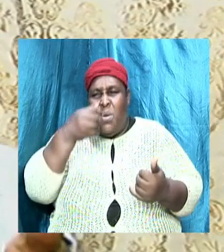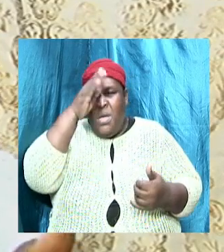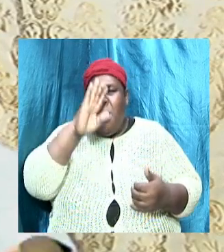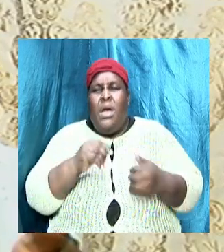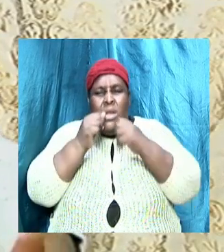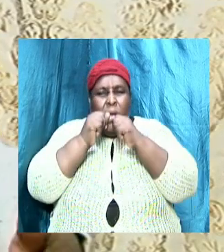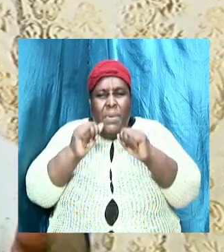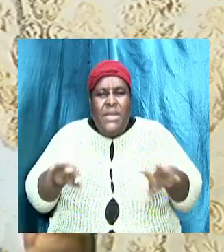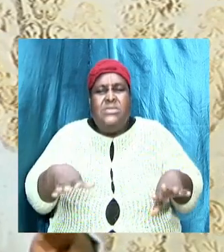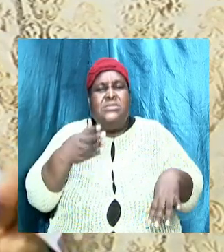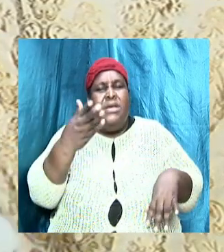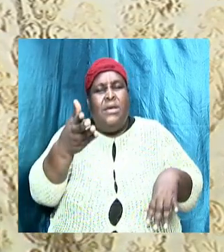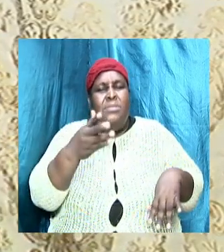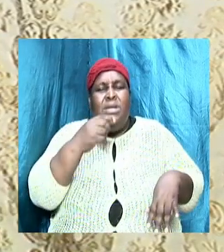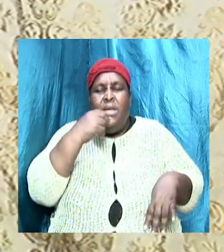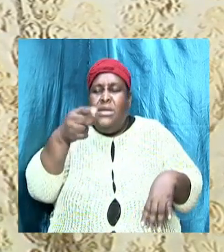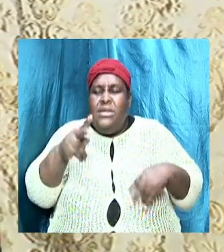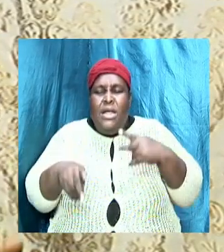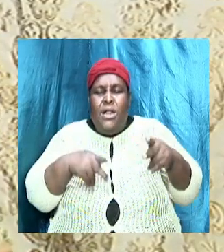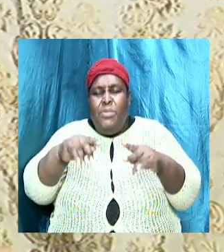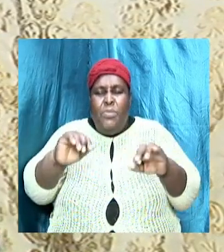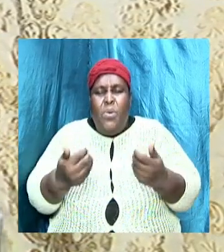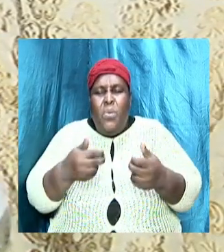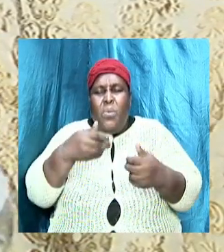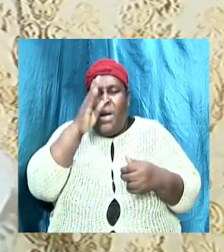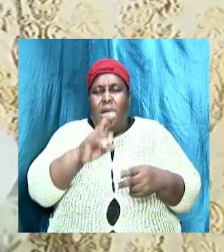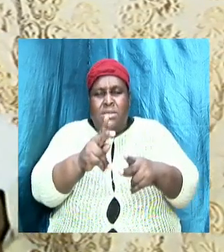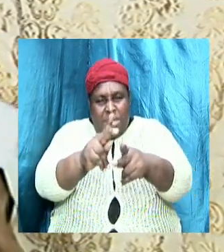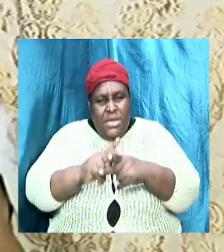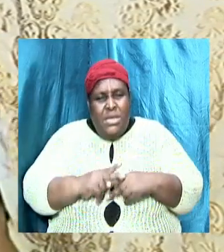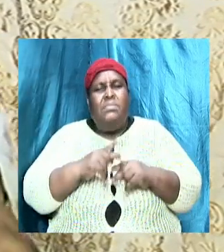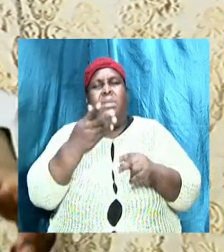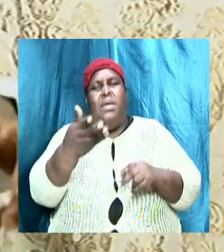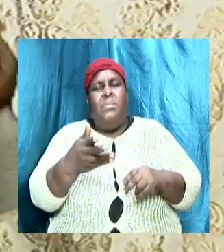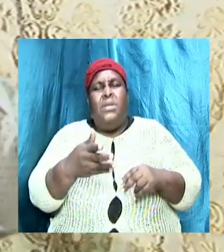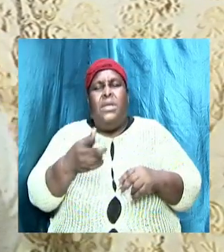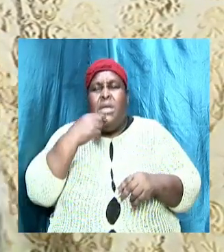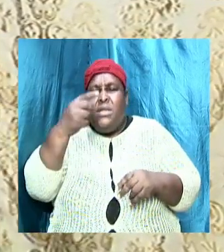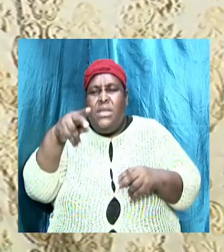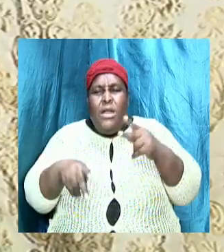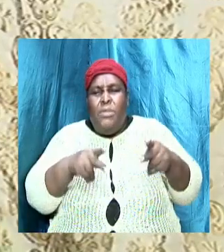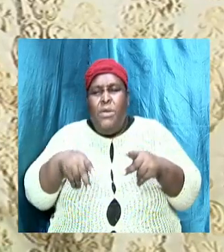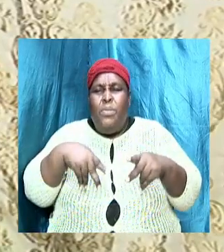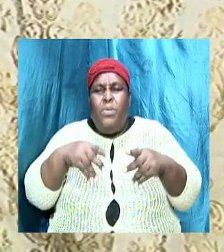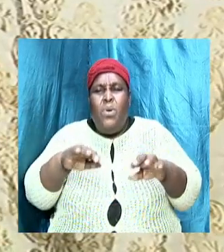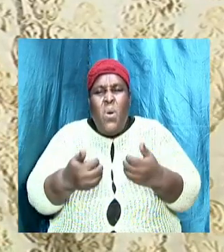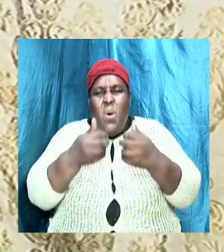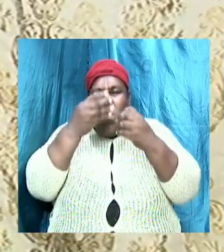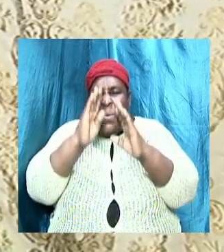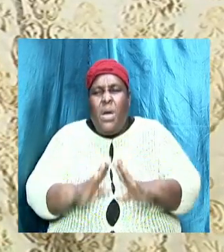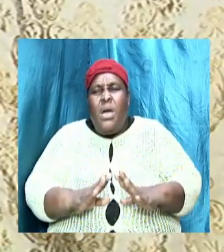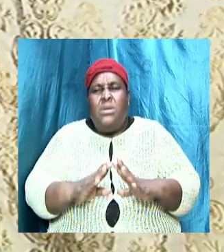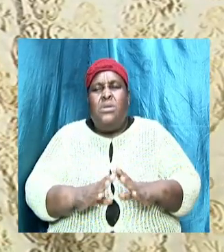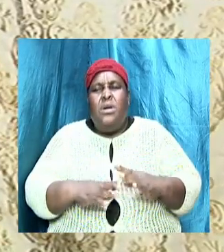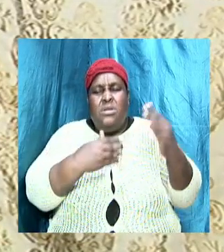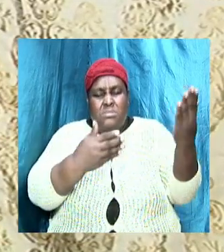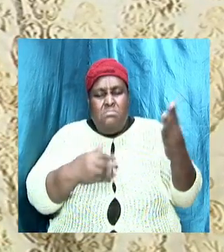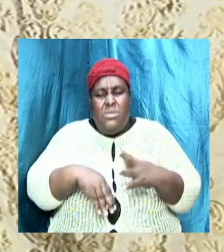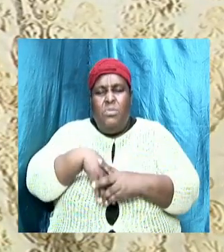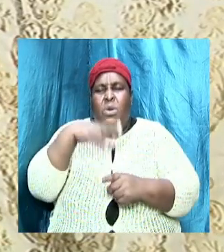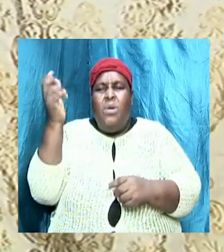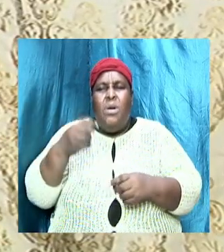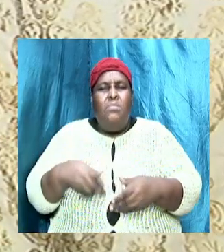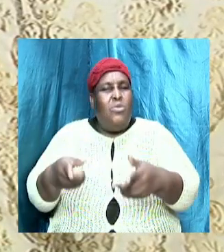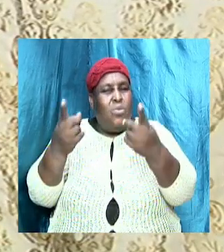will bless them tell people how that God will keep them tell people how God is going to bring them out but when it comes to the message